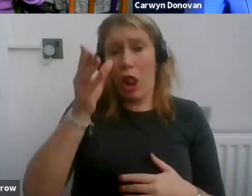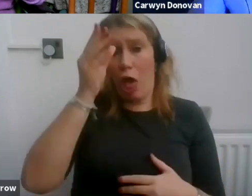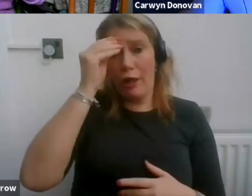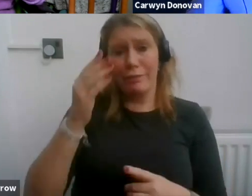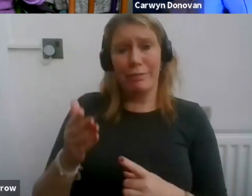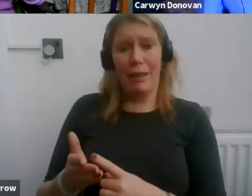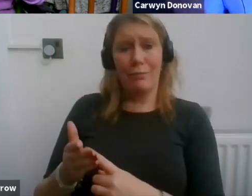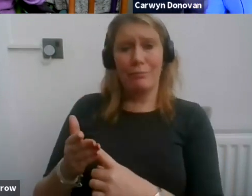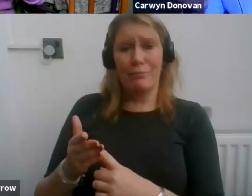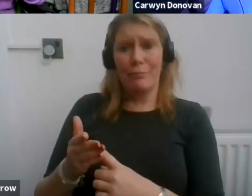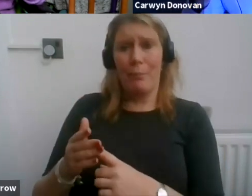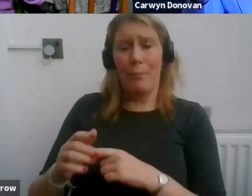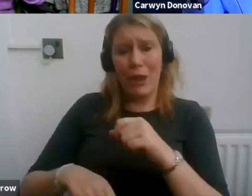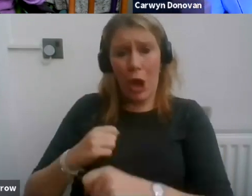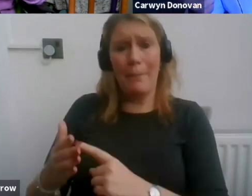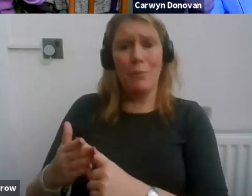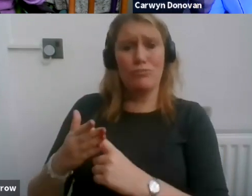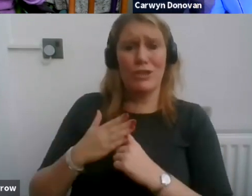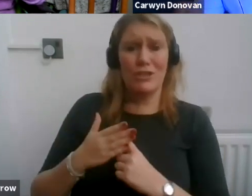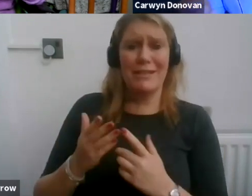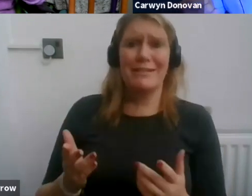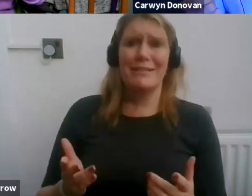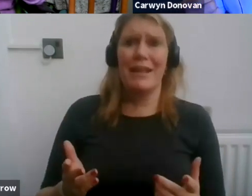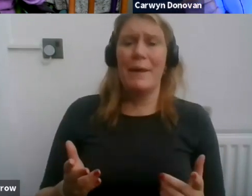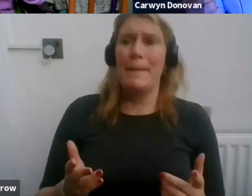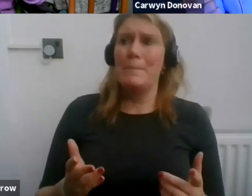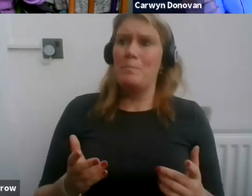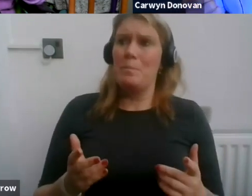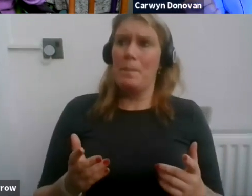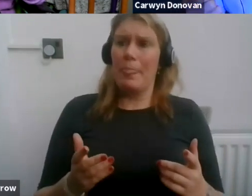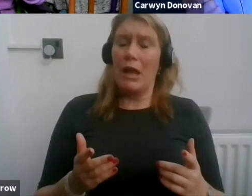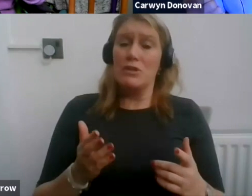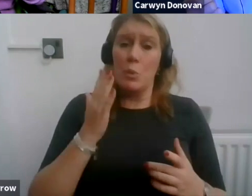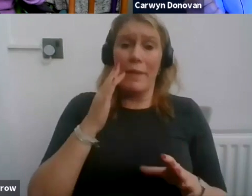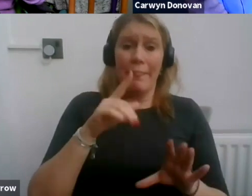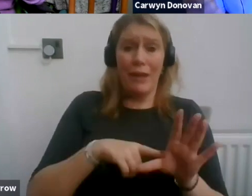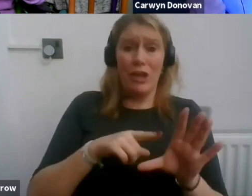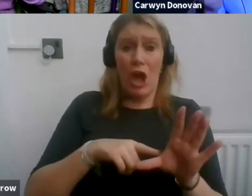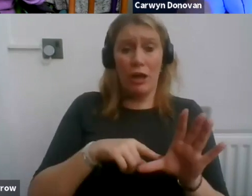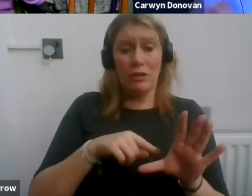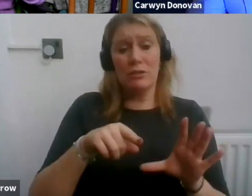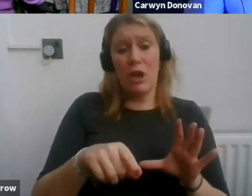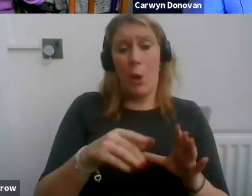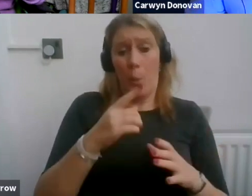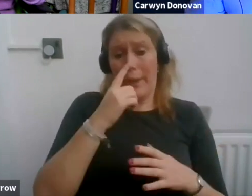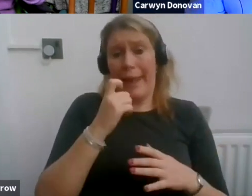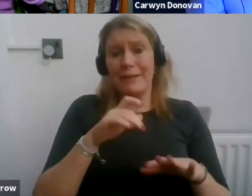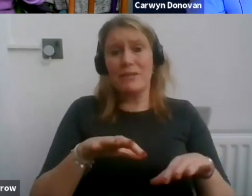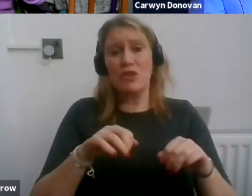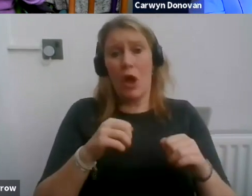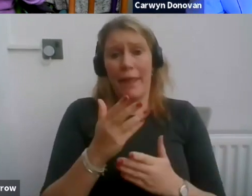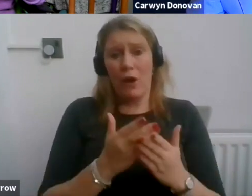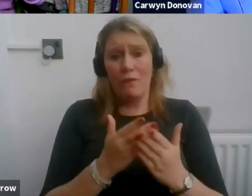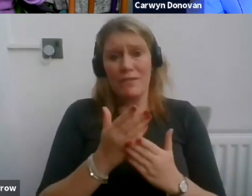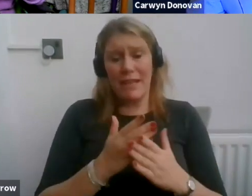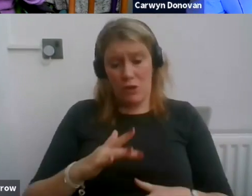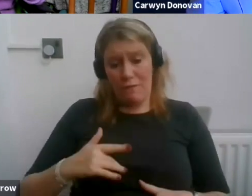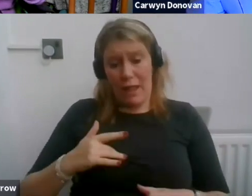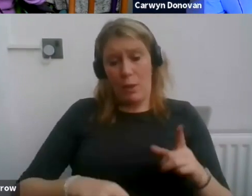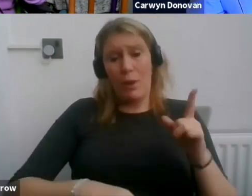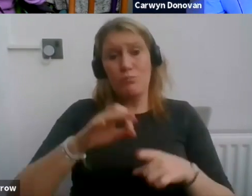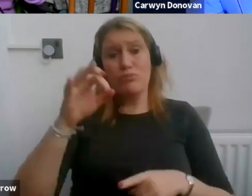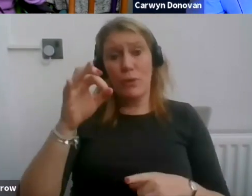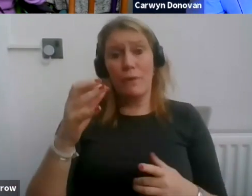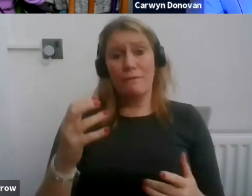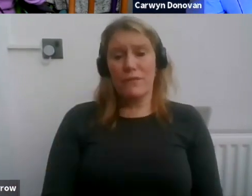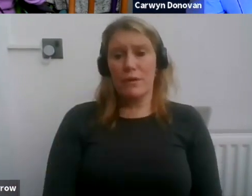know. The sooner we can have, and the younger we can have the conversations with these people, the better it will be, I think. Yes,